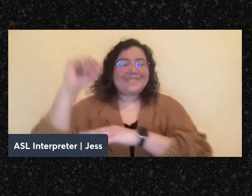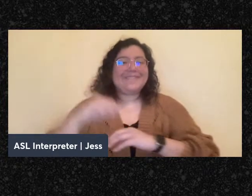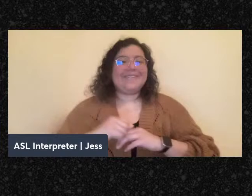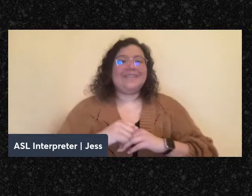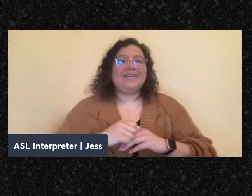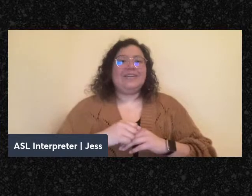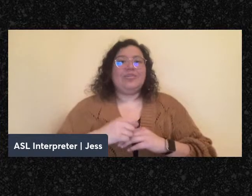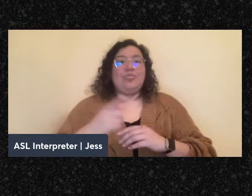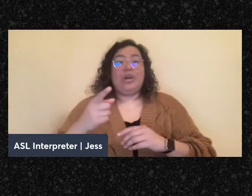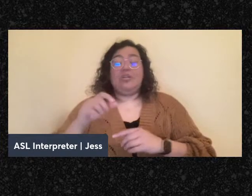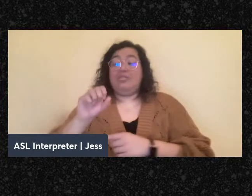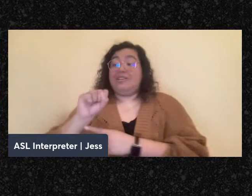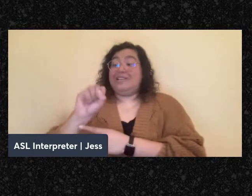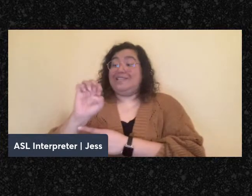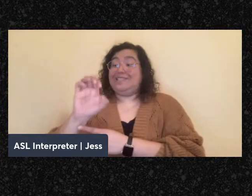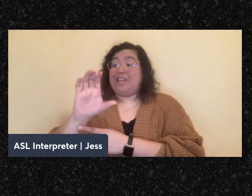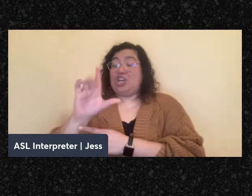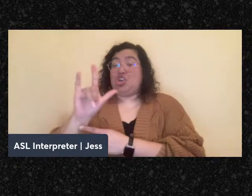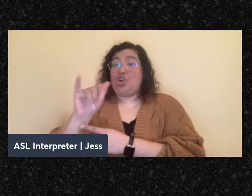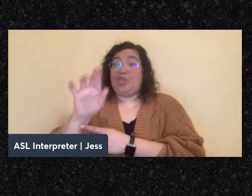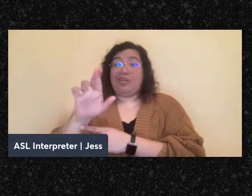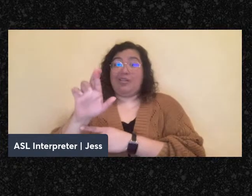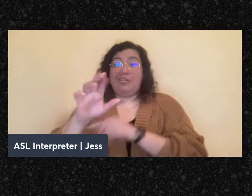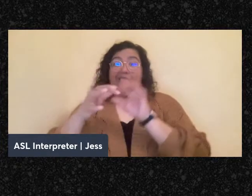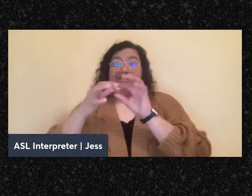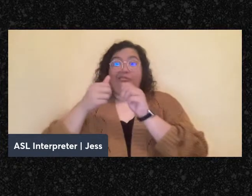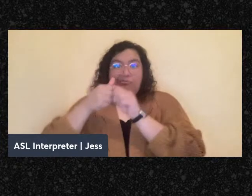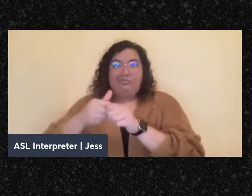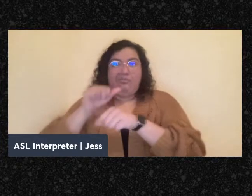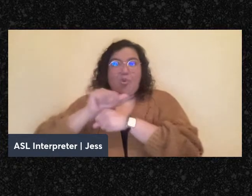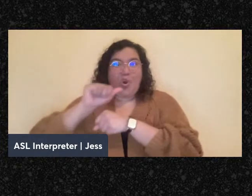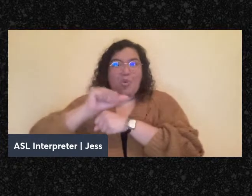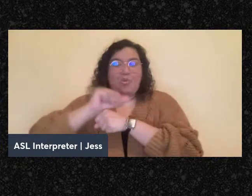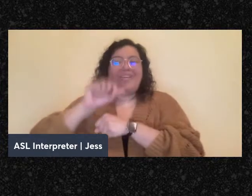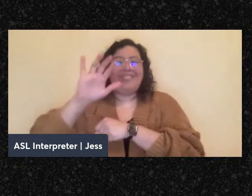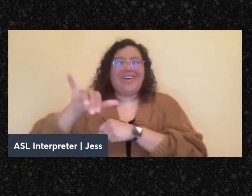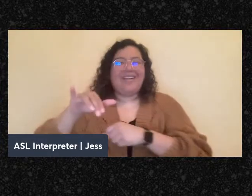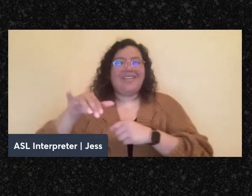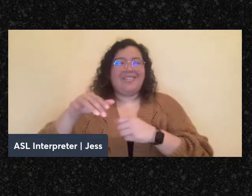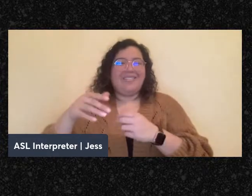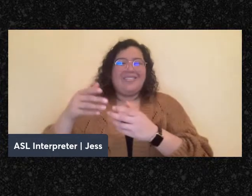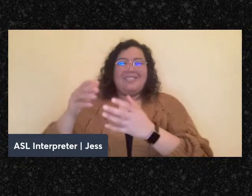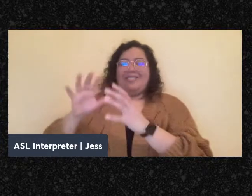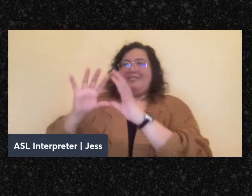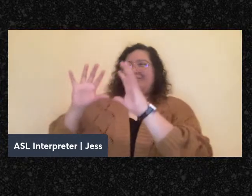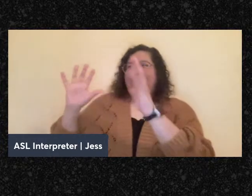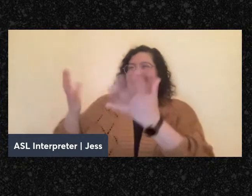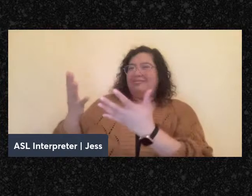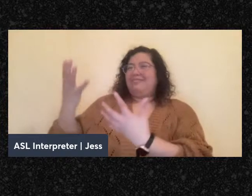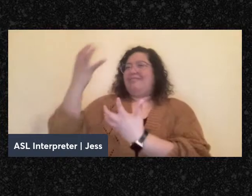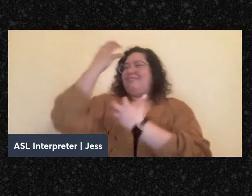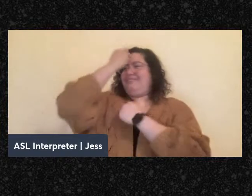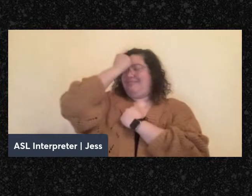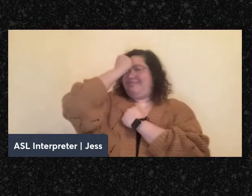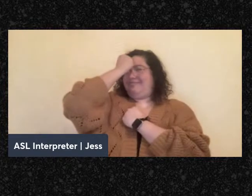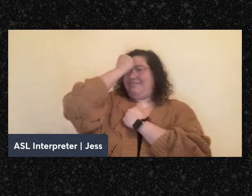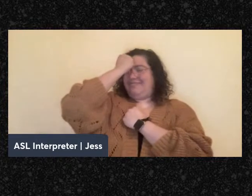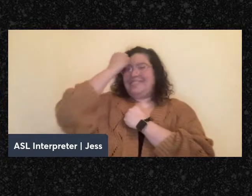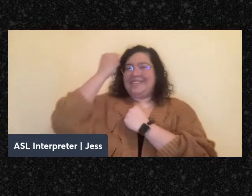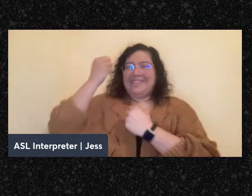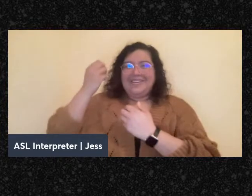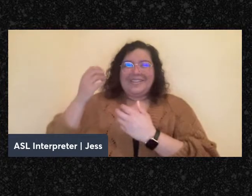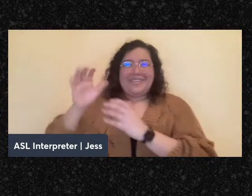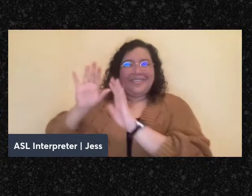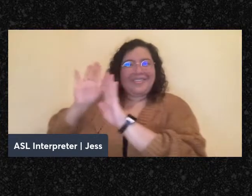seen as a white thing. It's seen as something that is associated with colonialism, it's seen as something that's